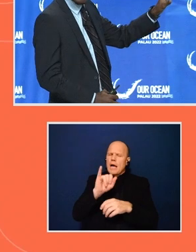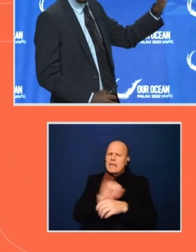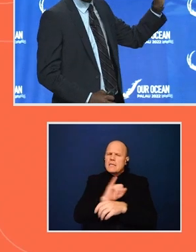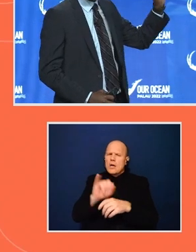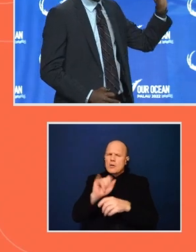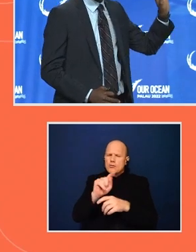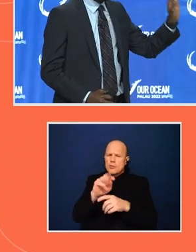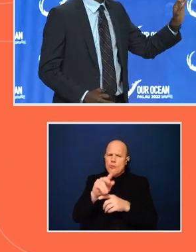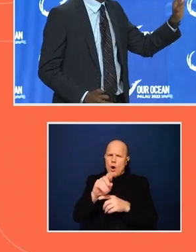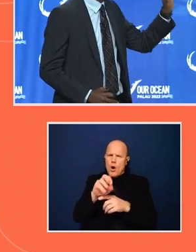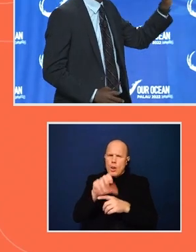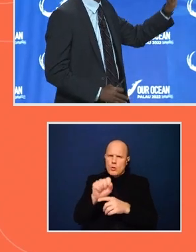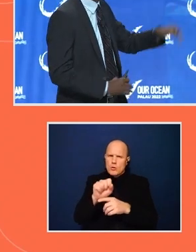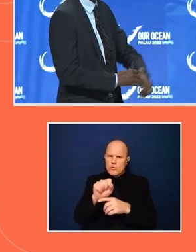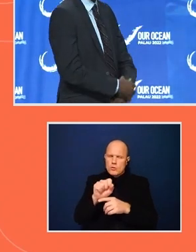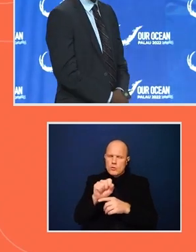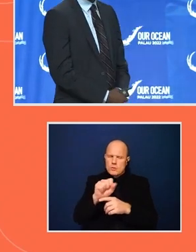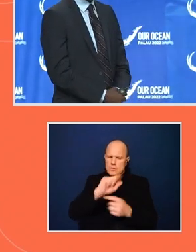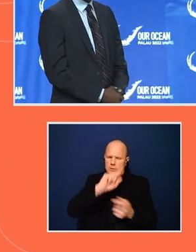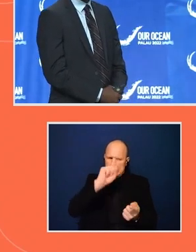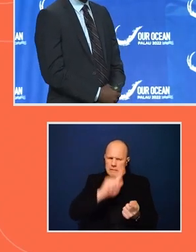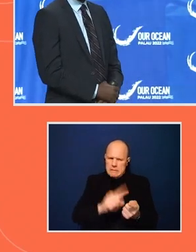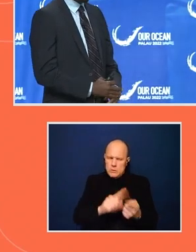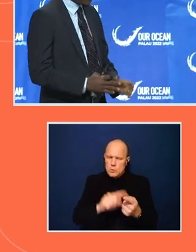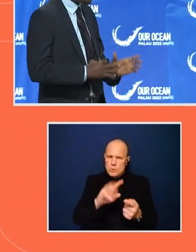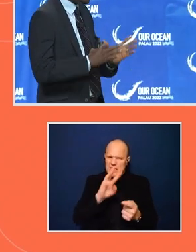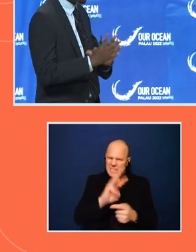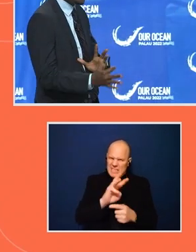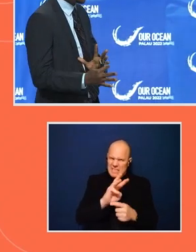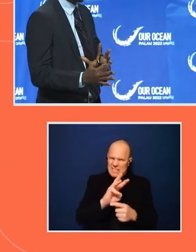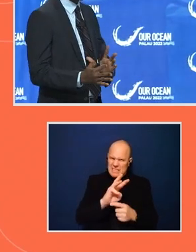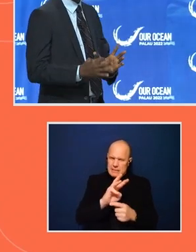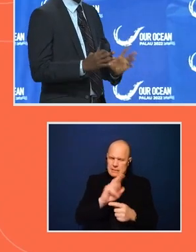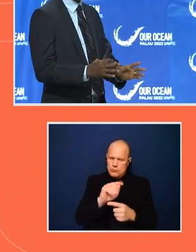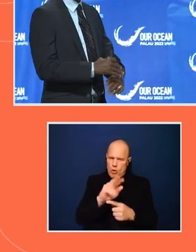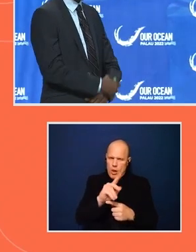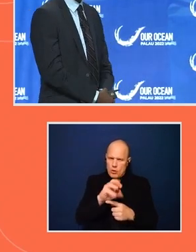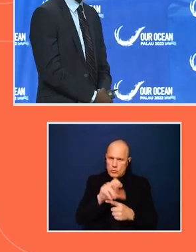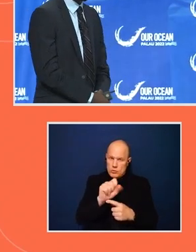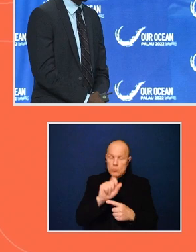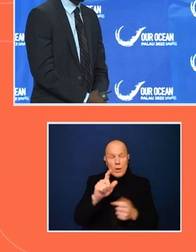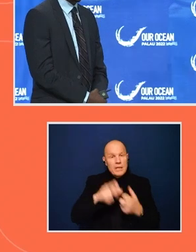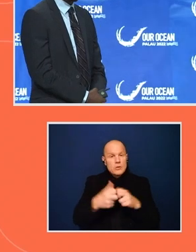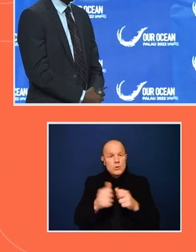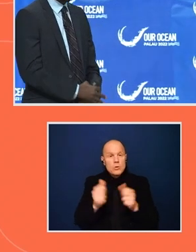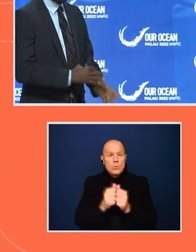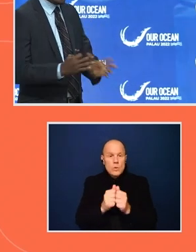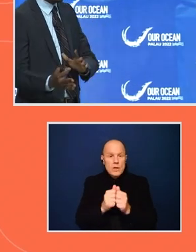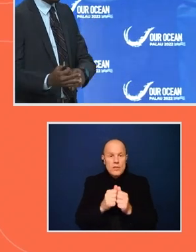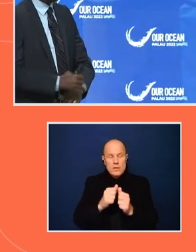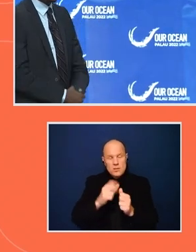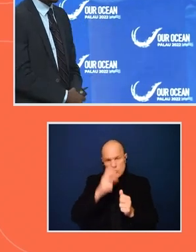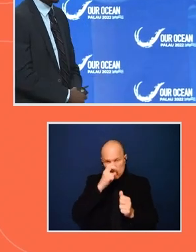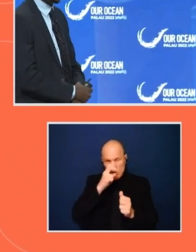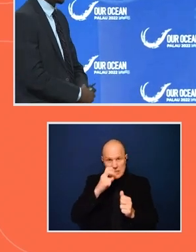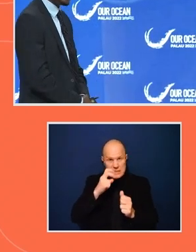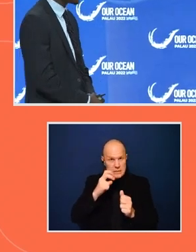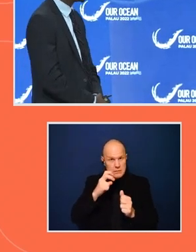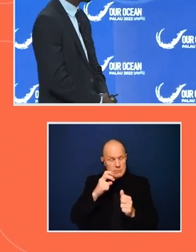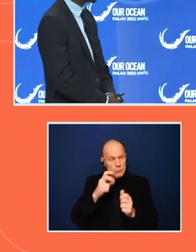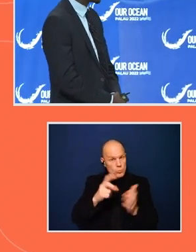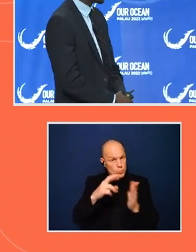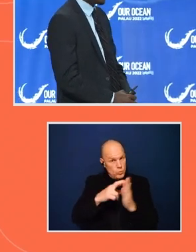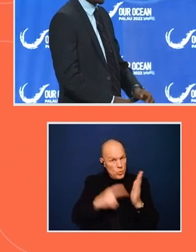been reduced now to six, there has been an issue about the stringent measures that have been put in place, policy regulations,